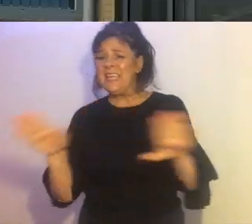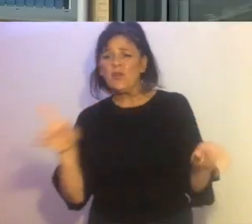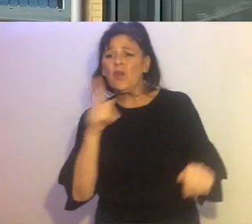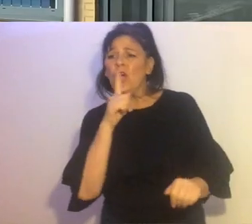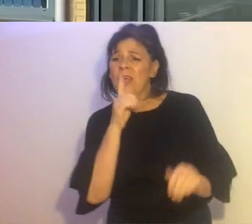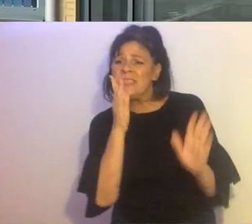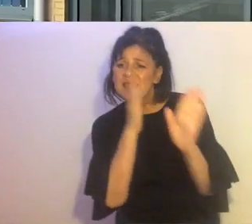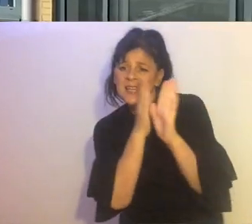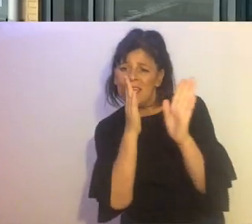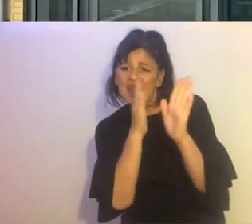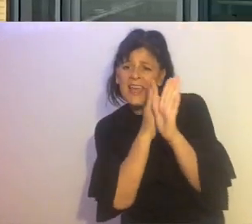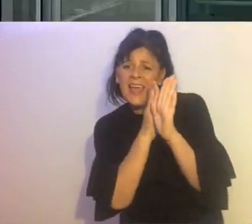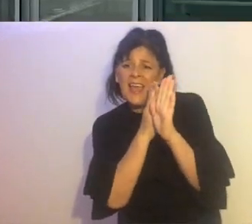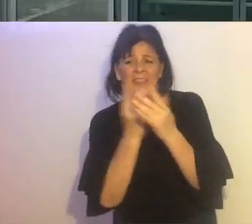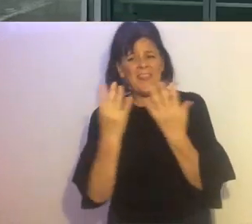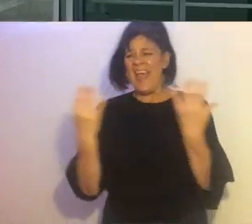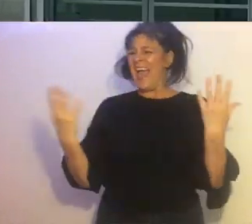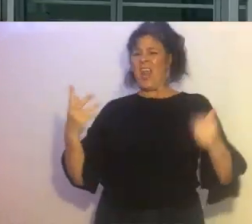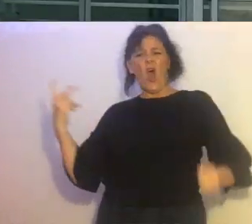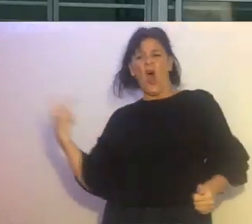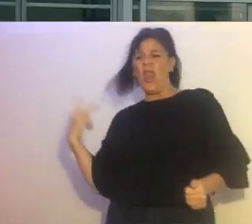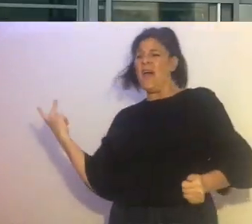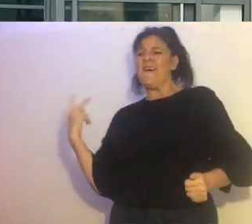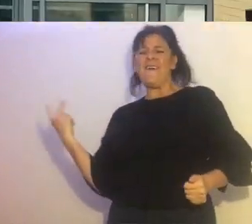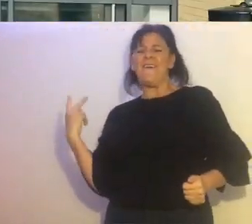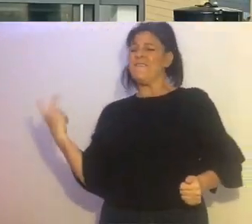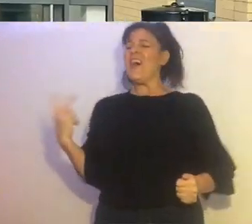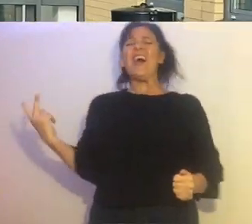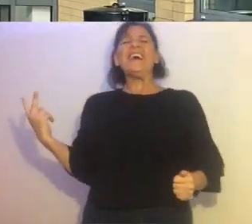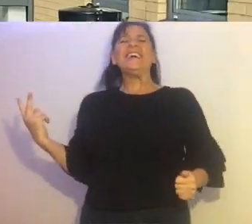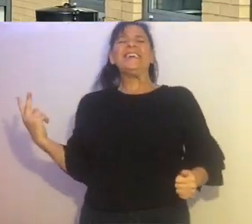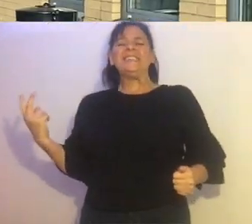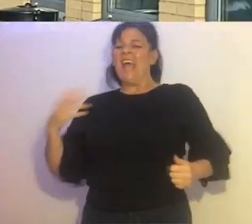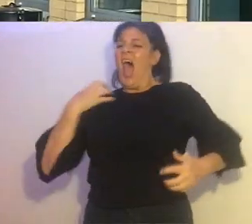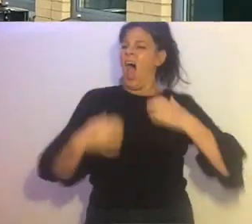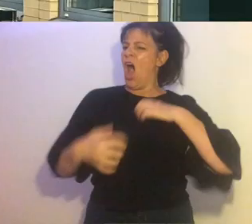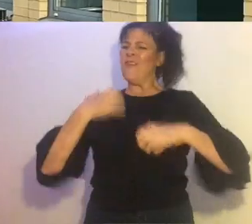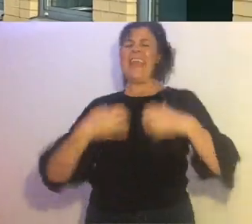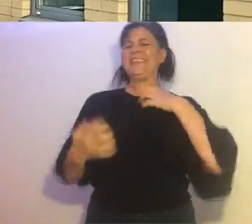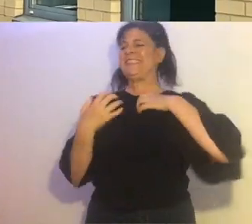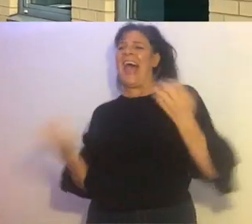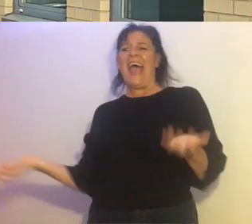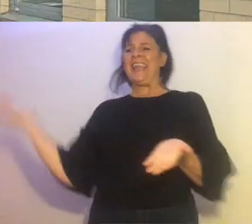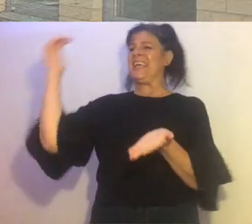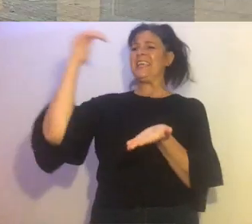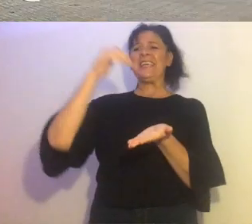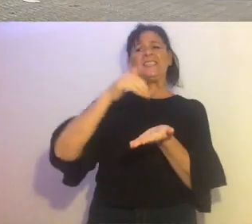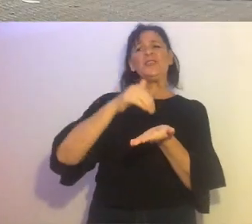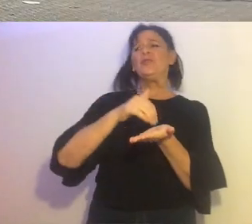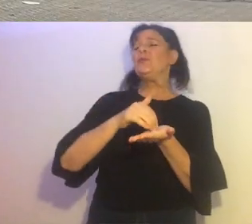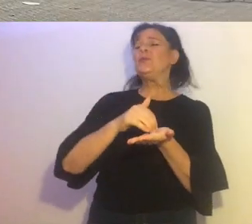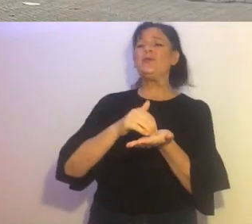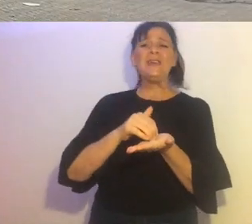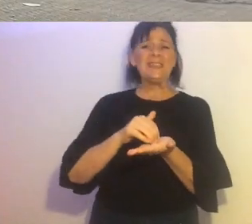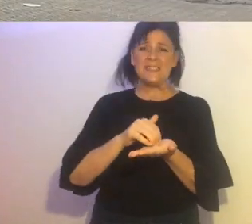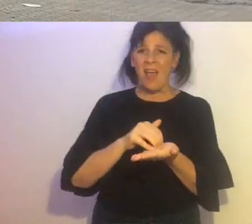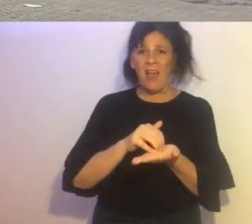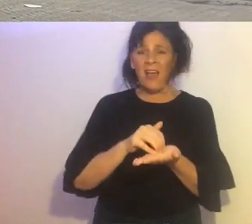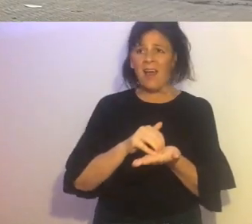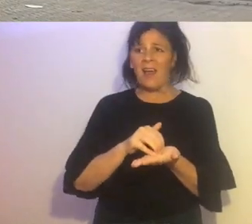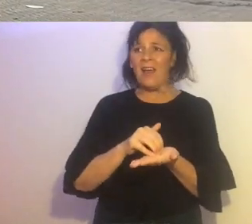secret That all of us are excited to